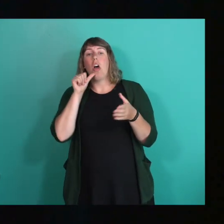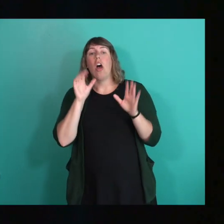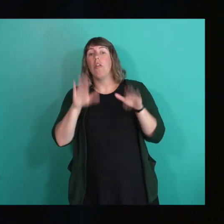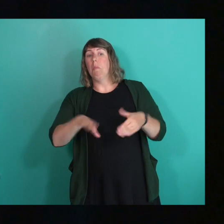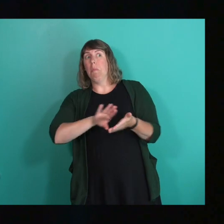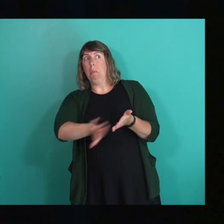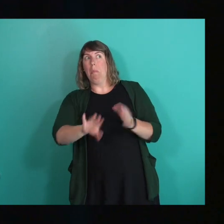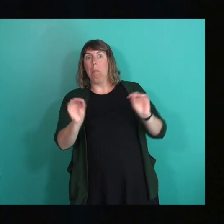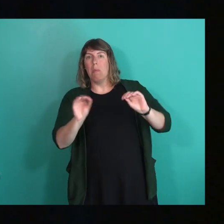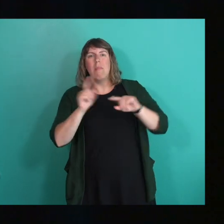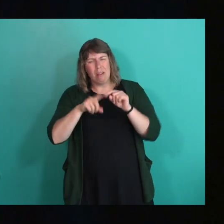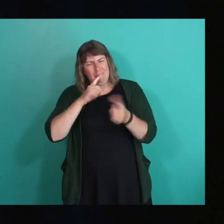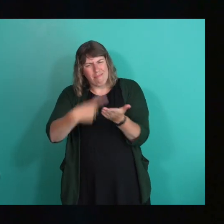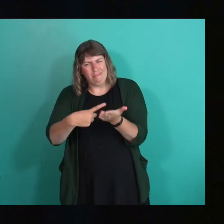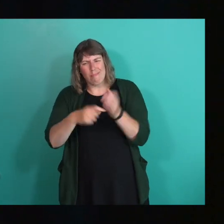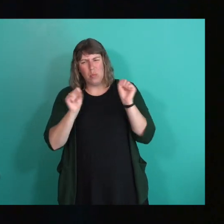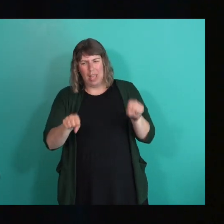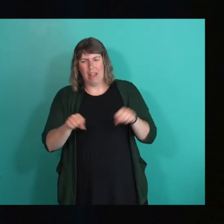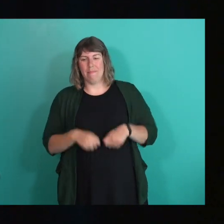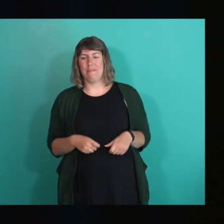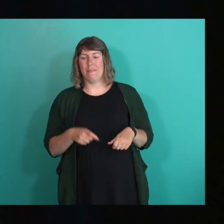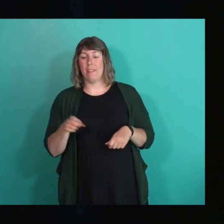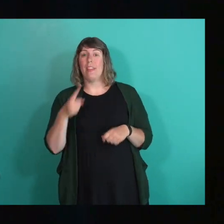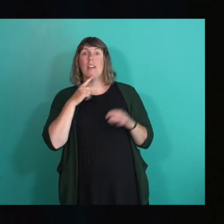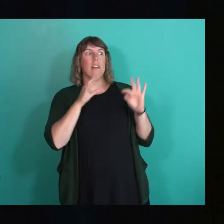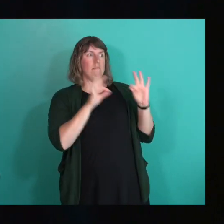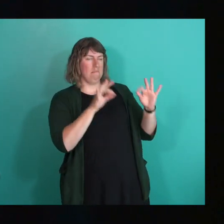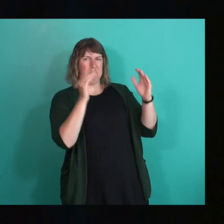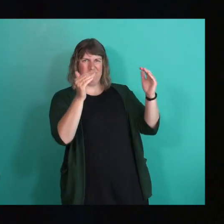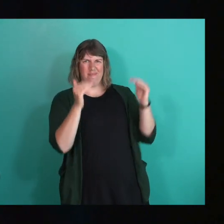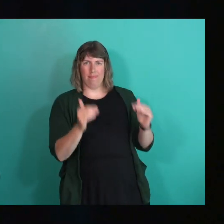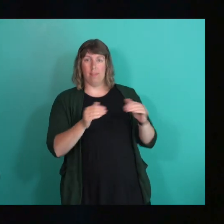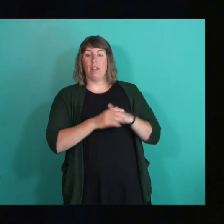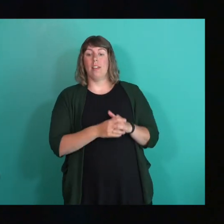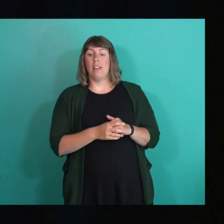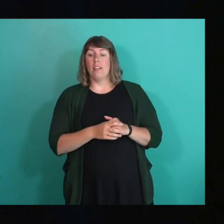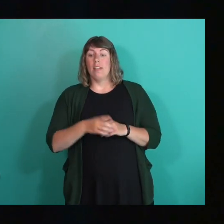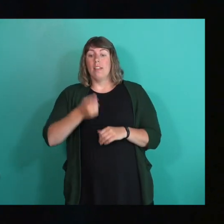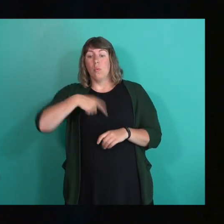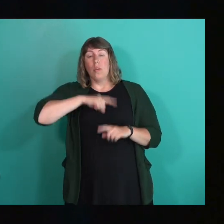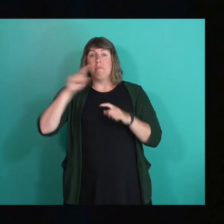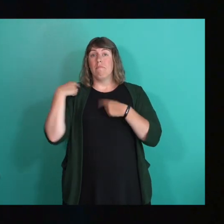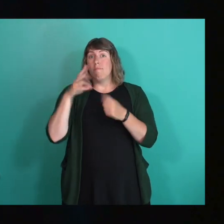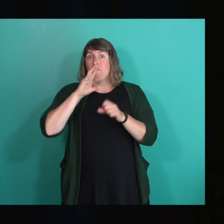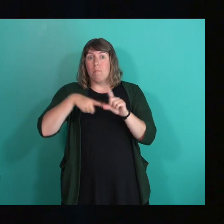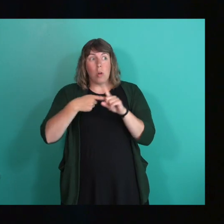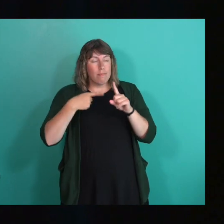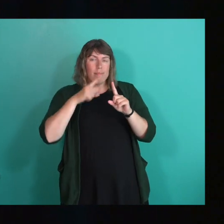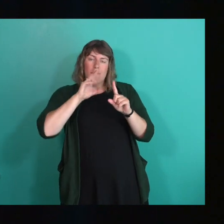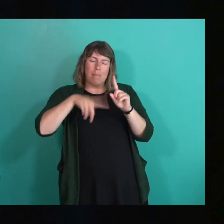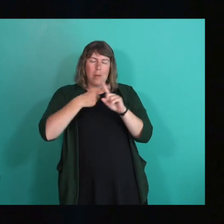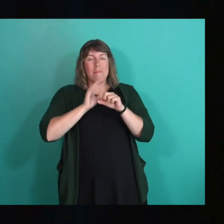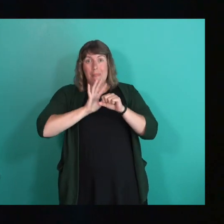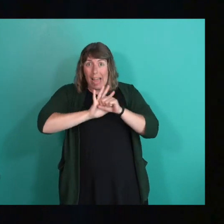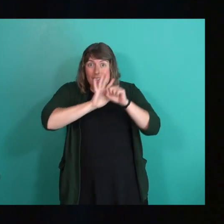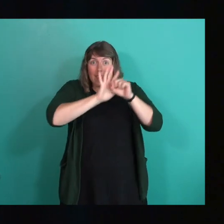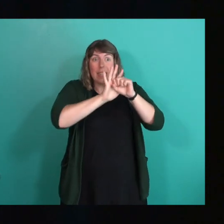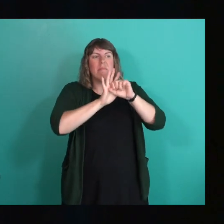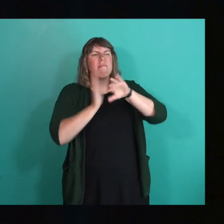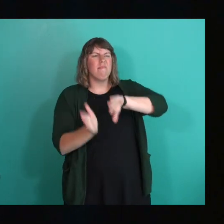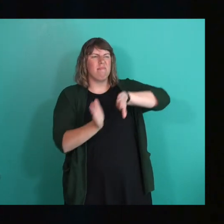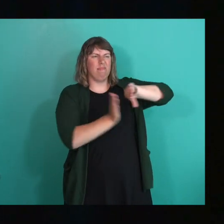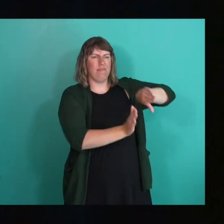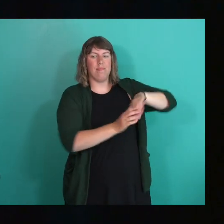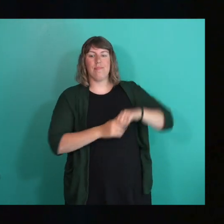it. I wanted to shift gears a little bit. We've spent a little bit of time talking about the activism and, but